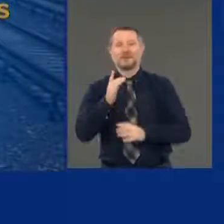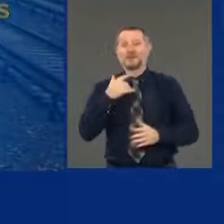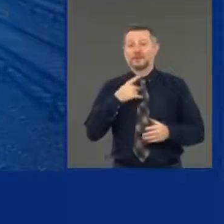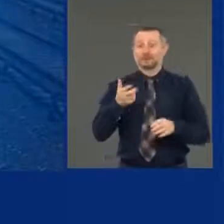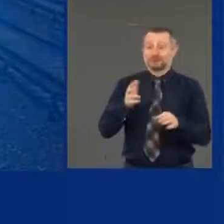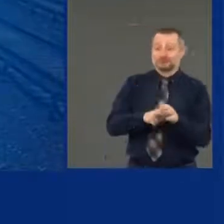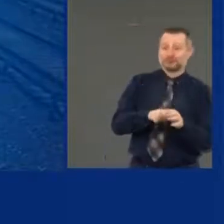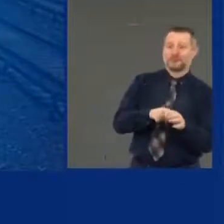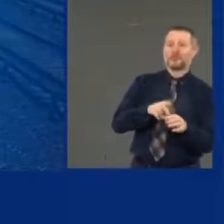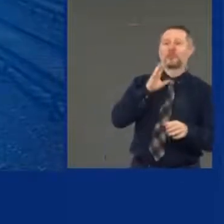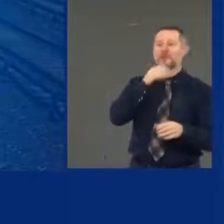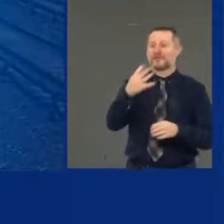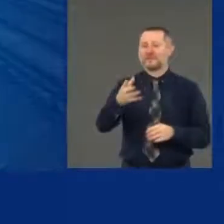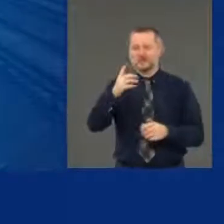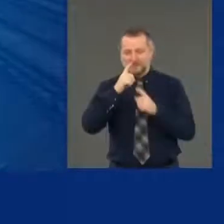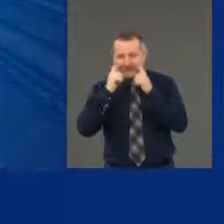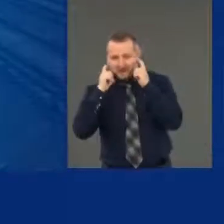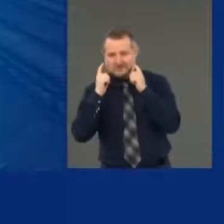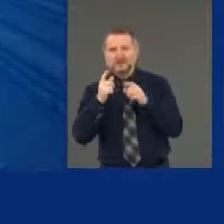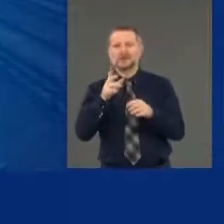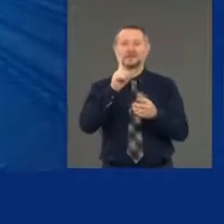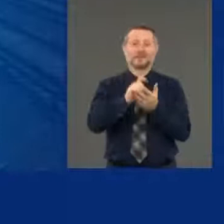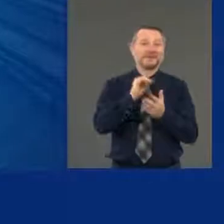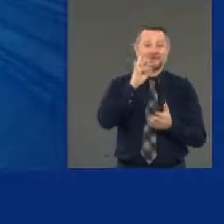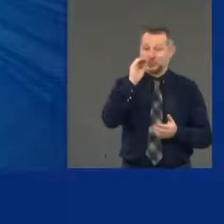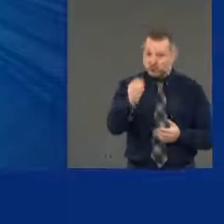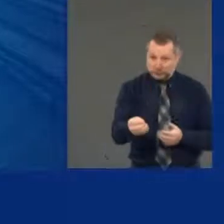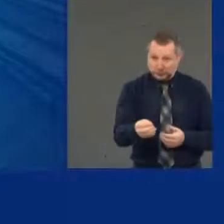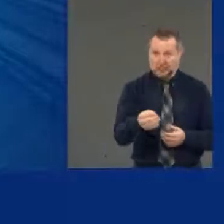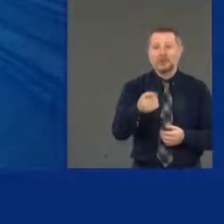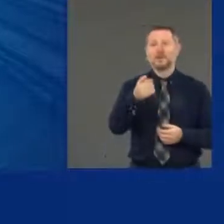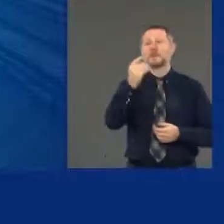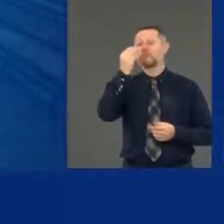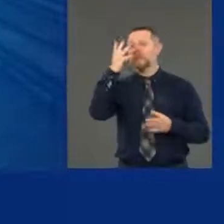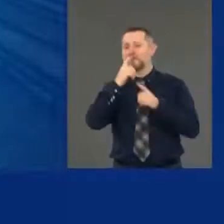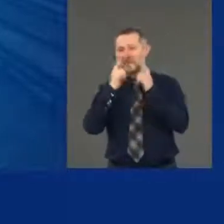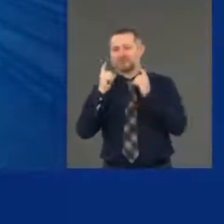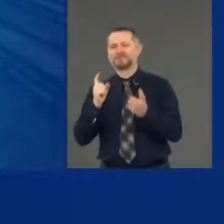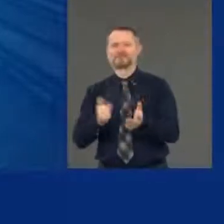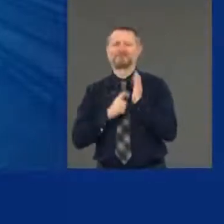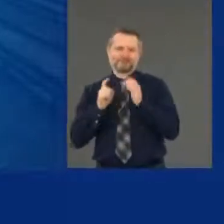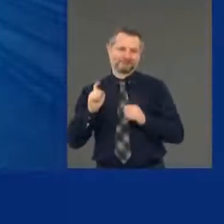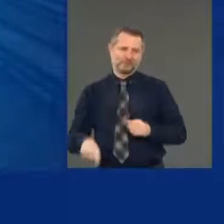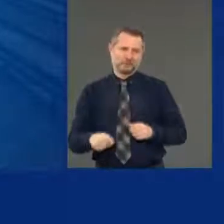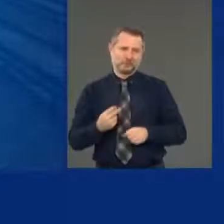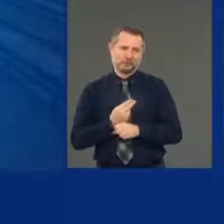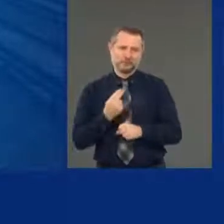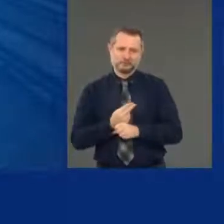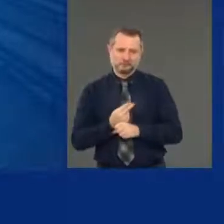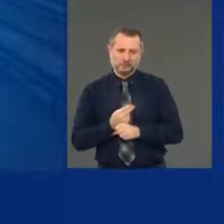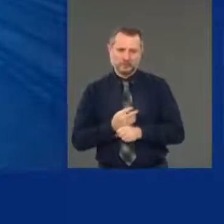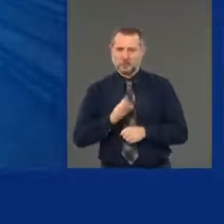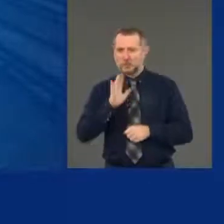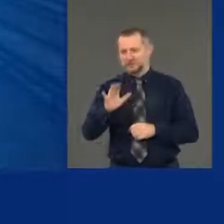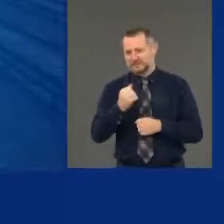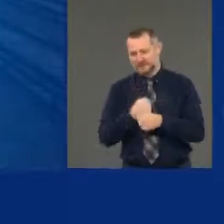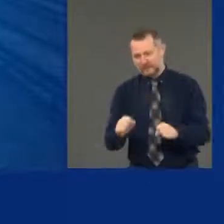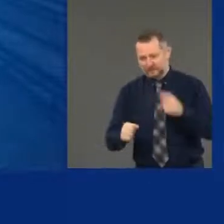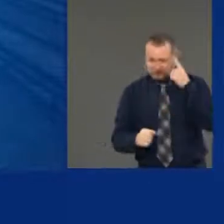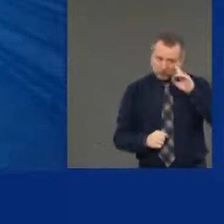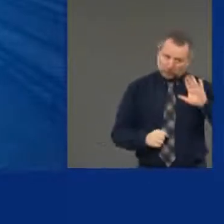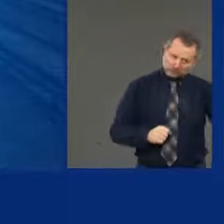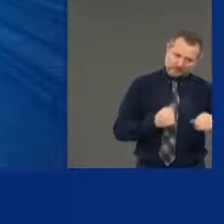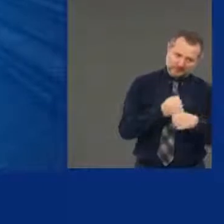sanitizer if you don't have it. But the masks are mandatory for your sake and for everyone else. Social distancing, stay